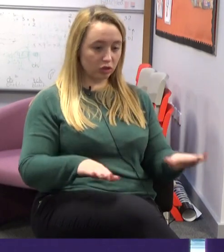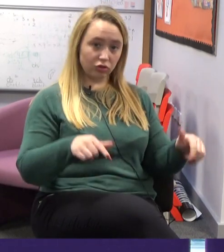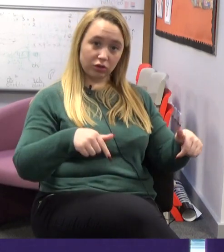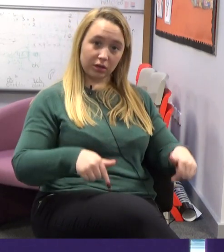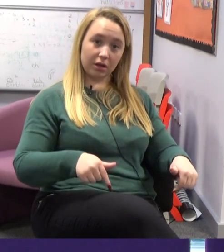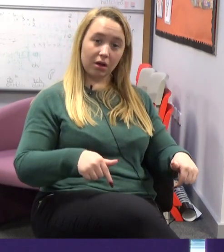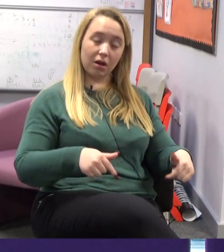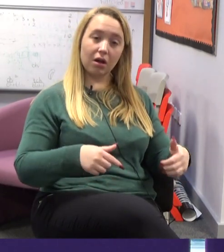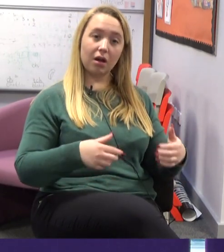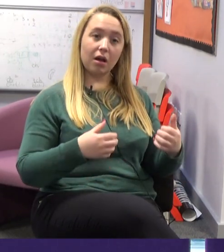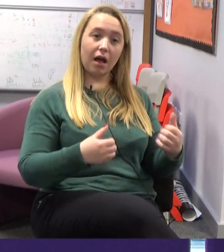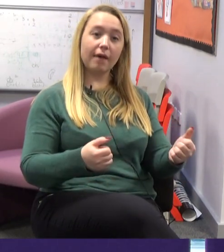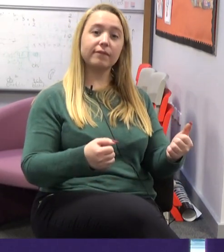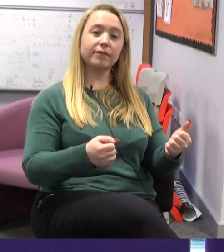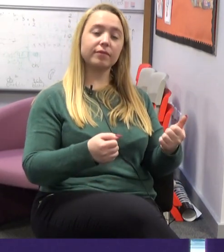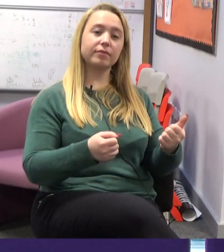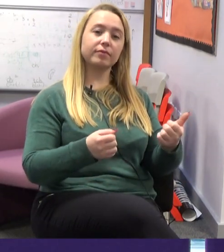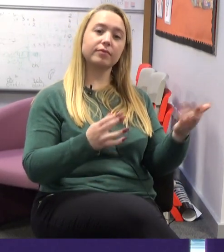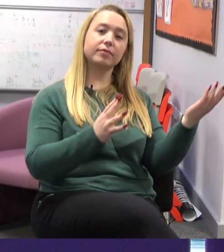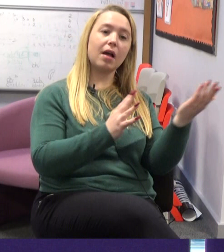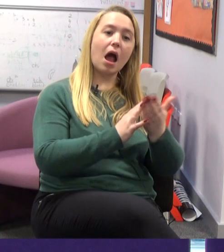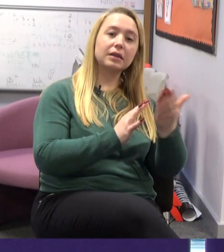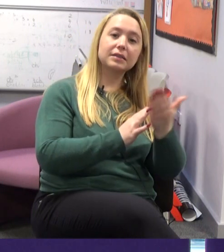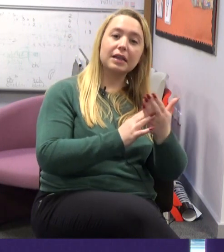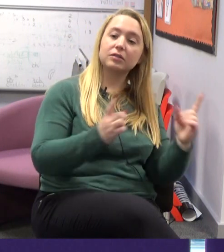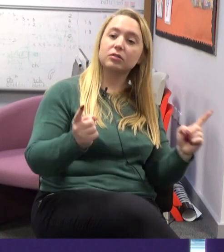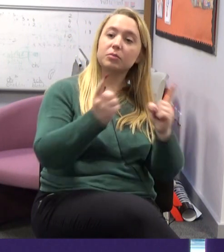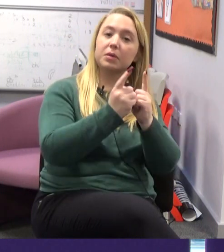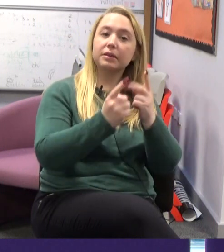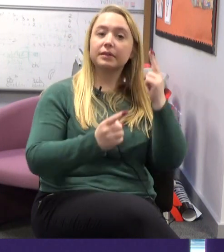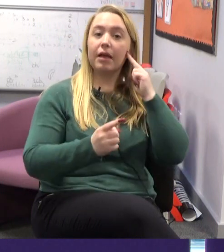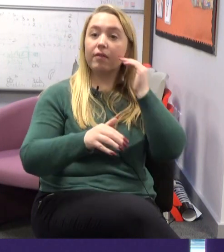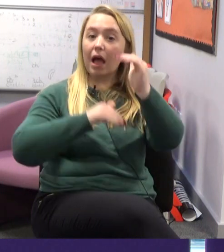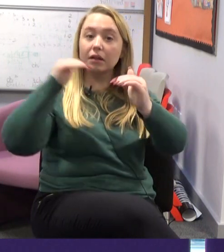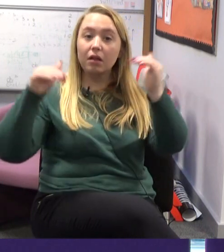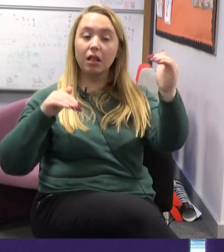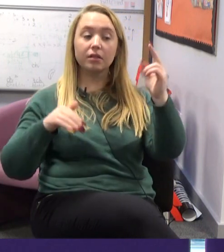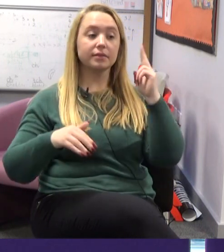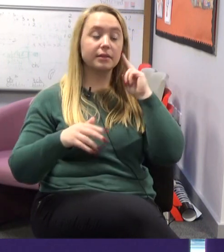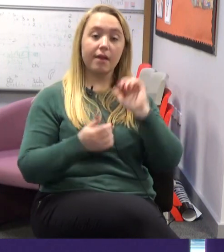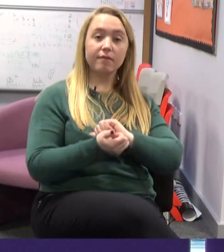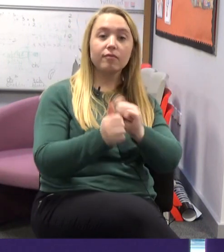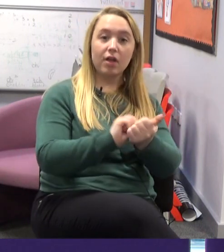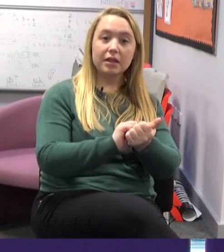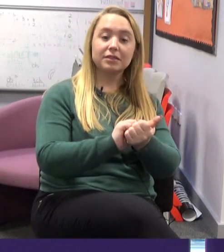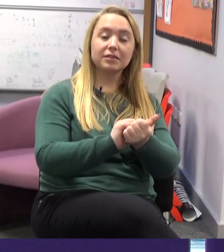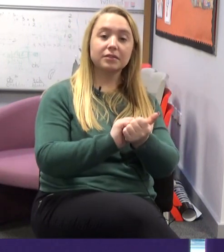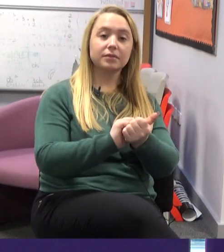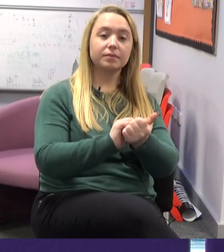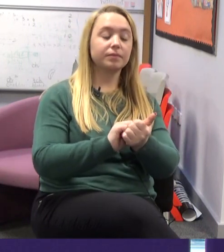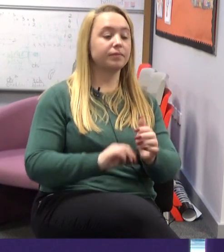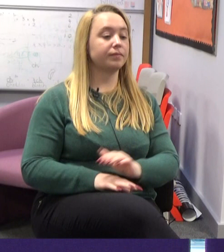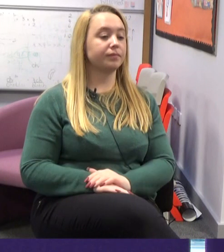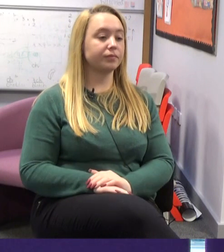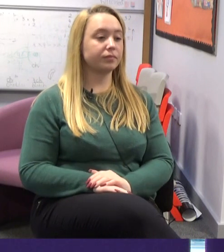Our children have a lot of access to deaf adults, deaf